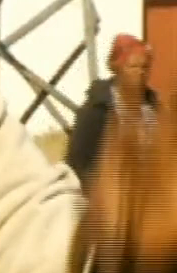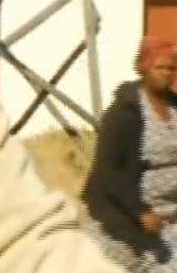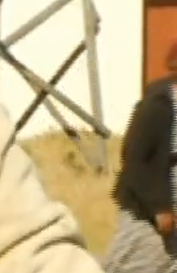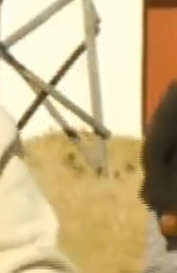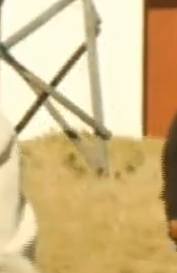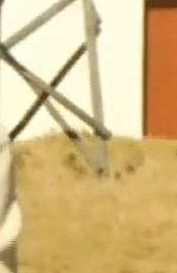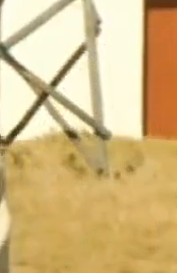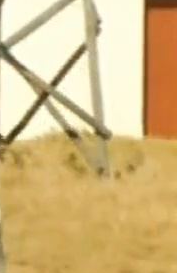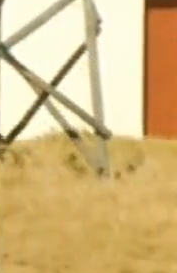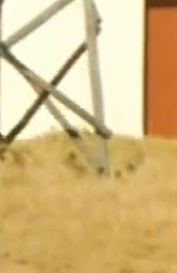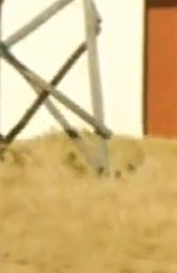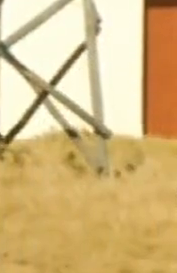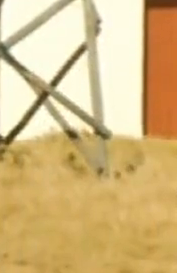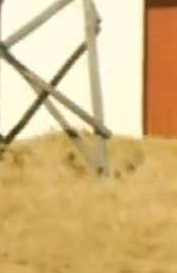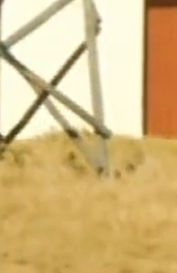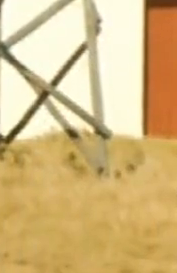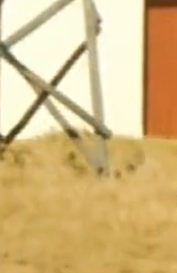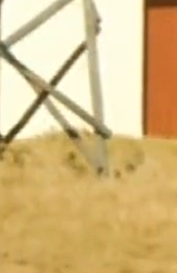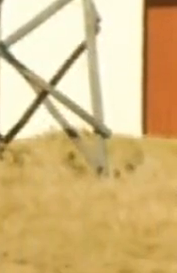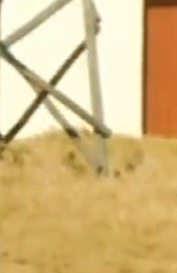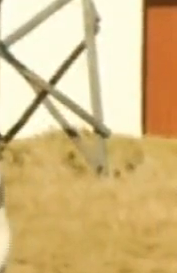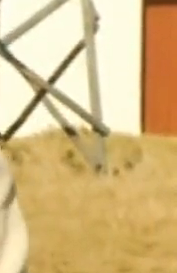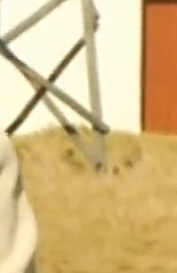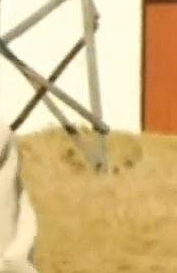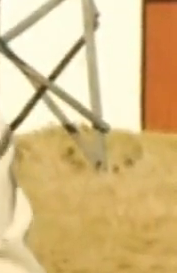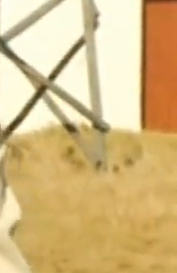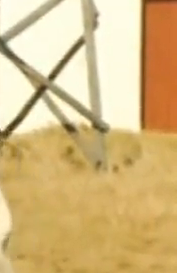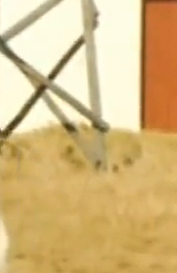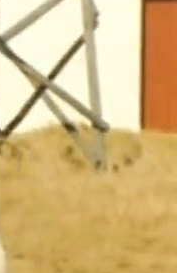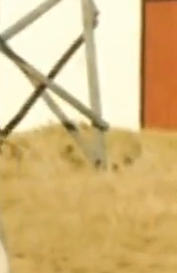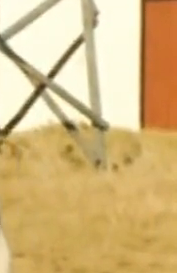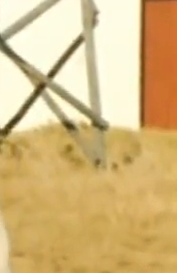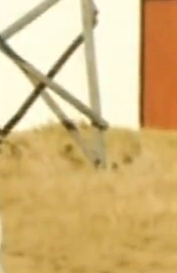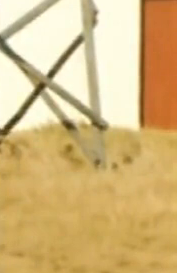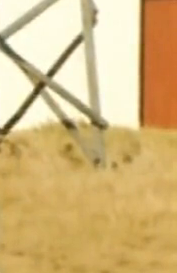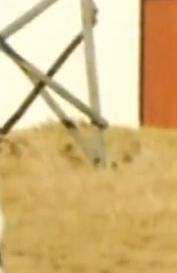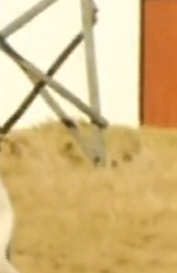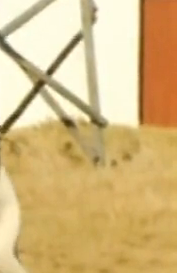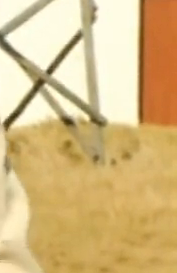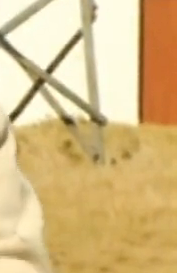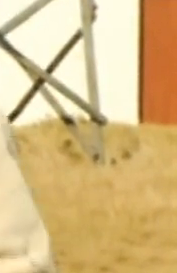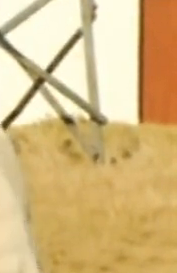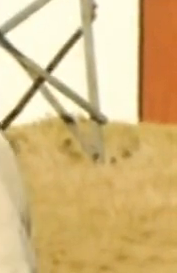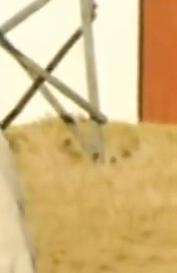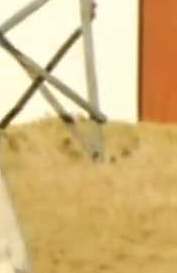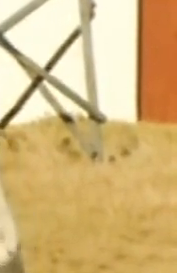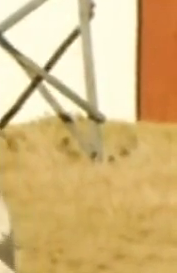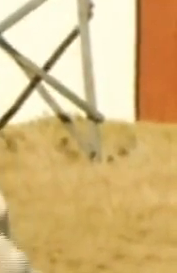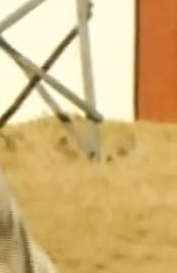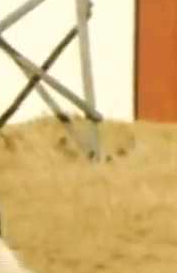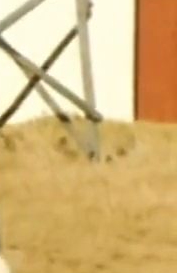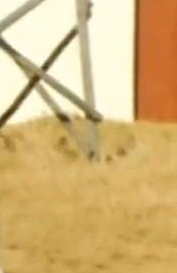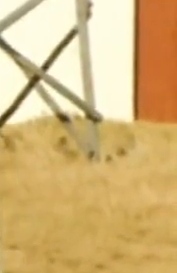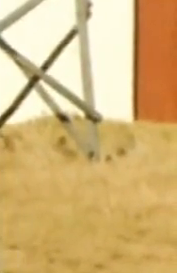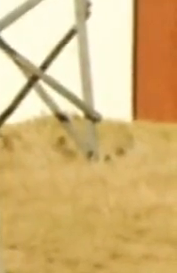or are playing this game. I'm 100% sure that even on mathematics, they will improve, on science, they will improve